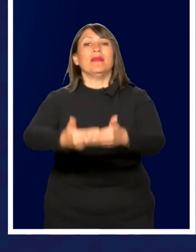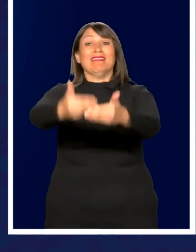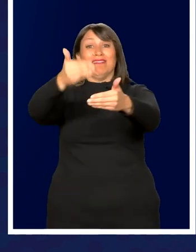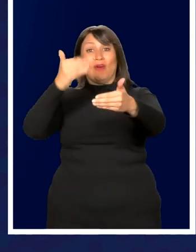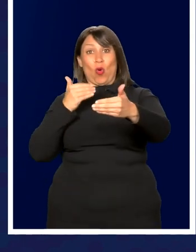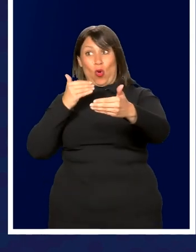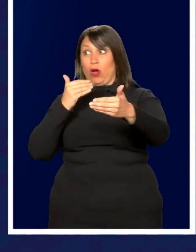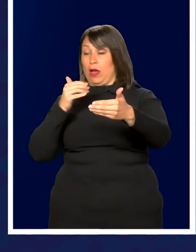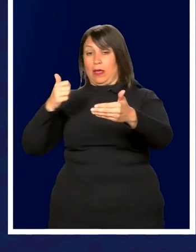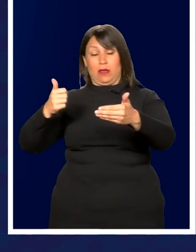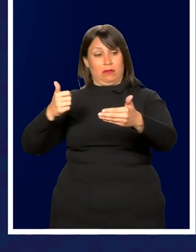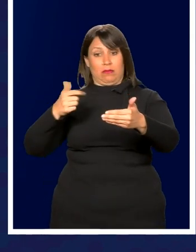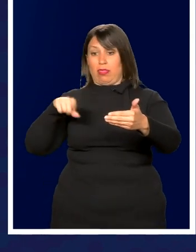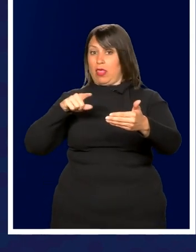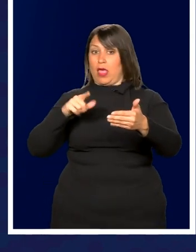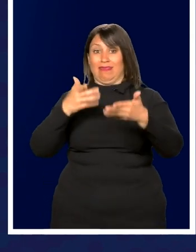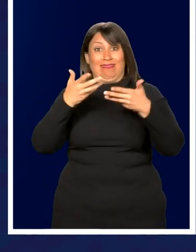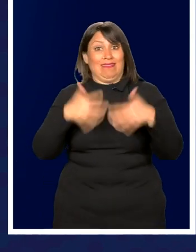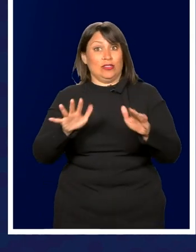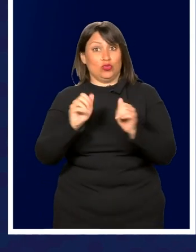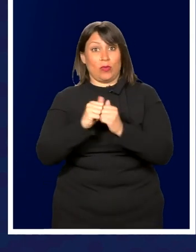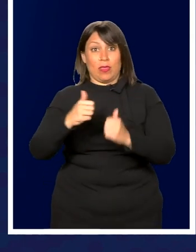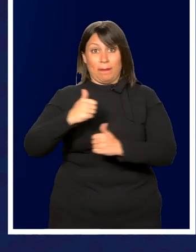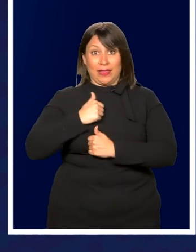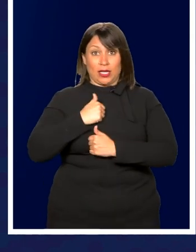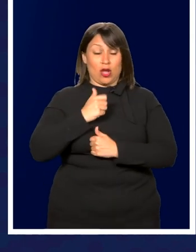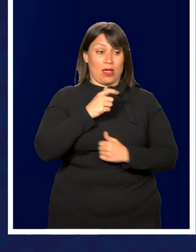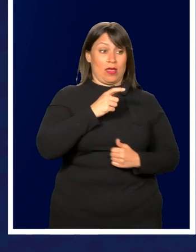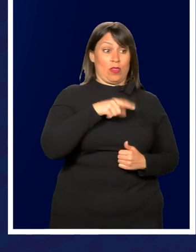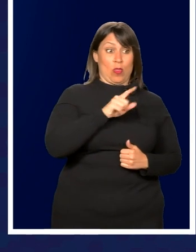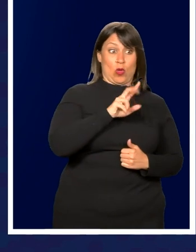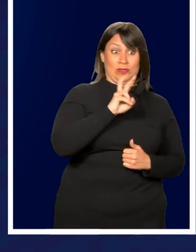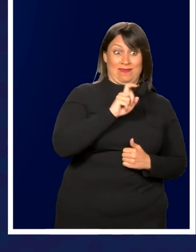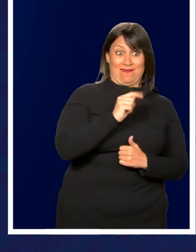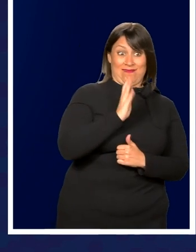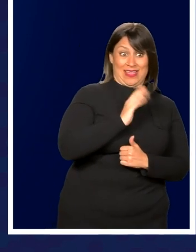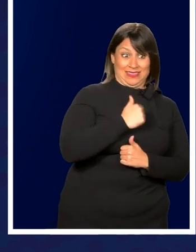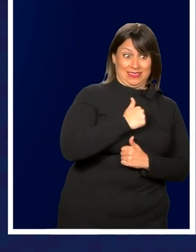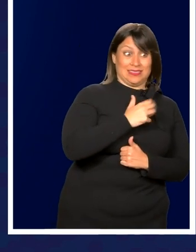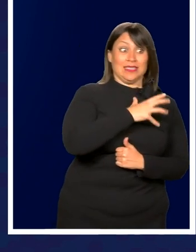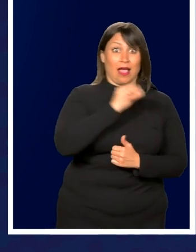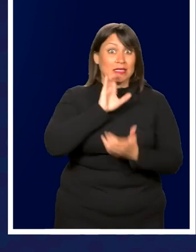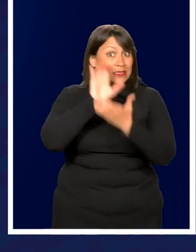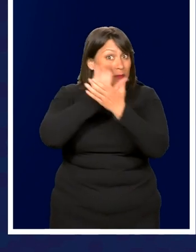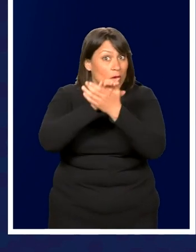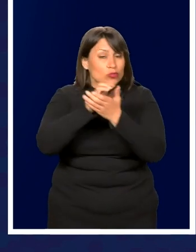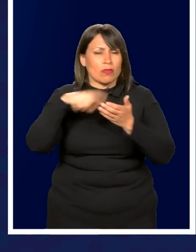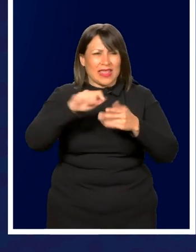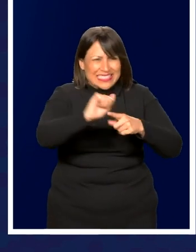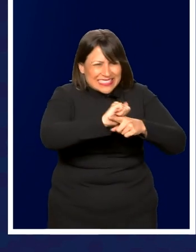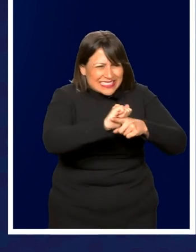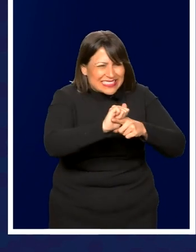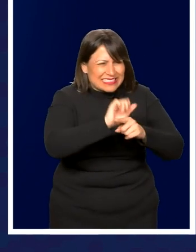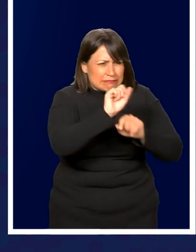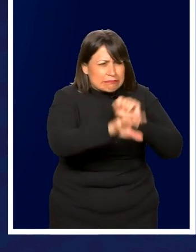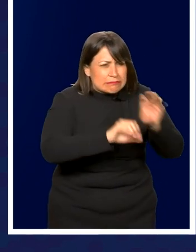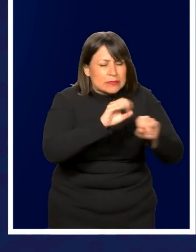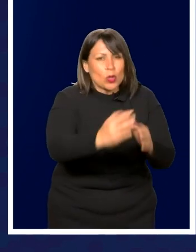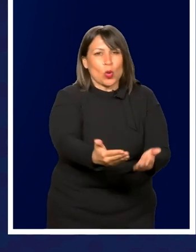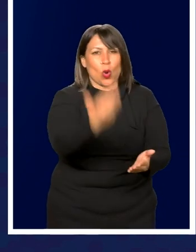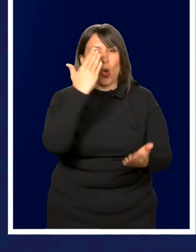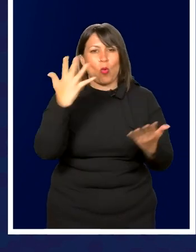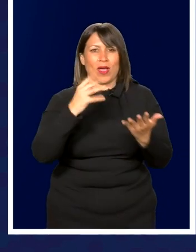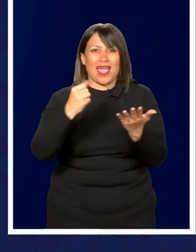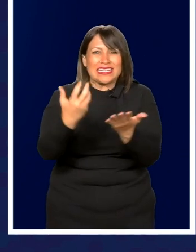to the separation from the military, these veterans and their spouses are trained on what's available to